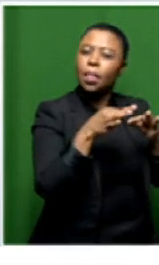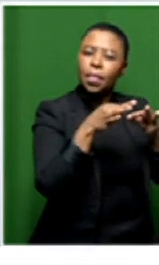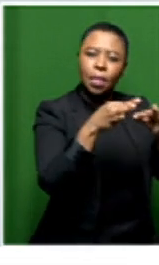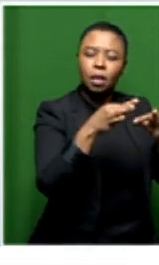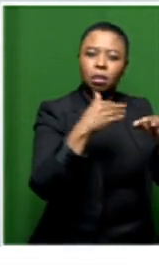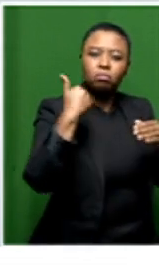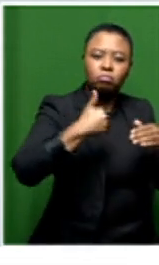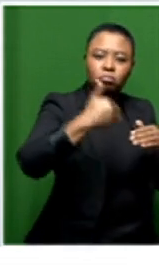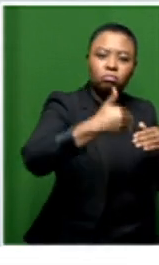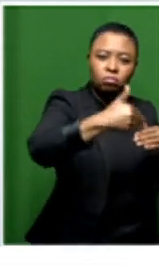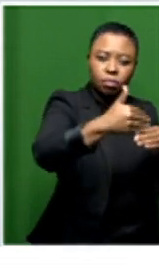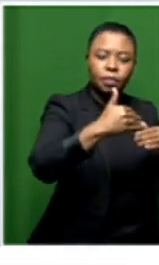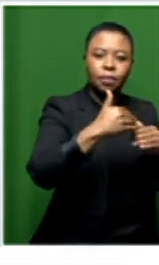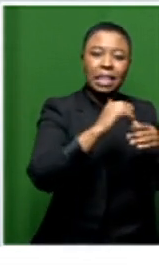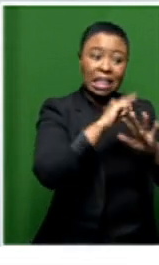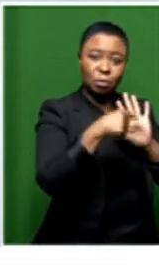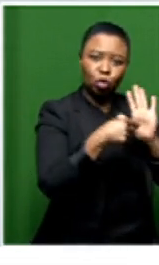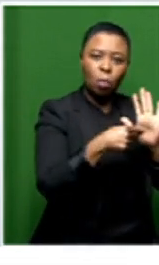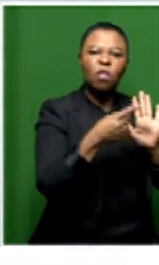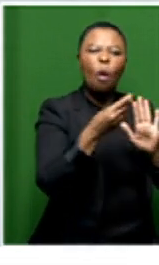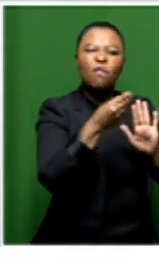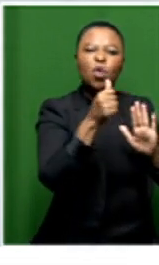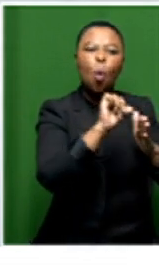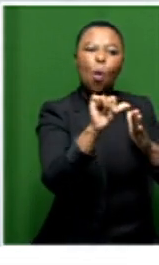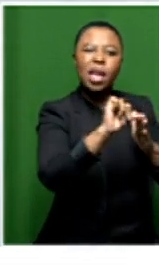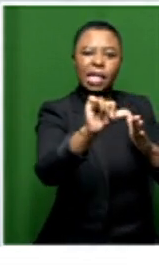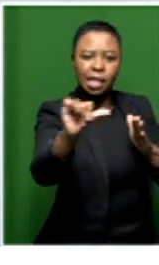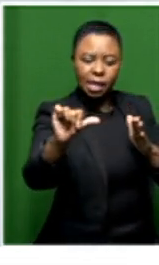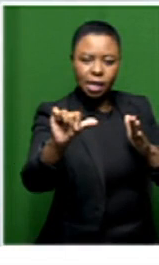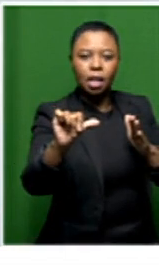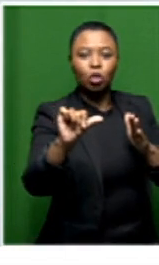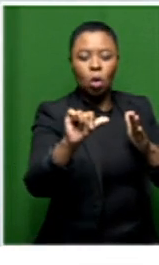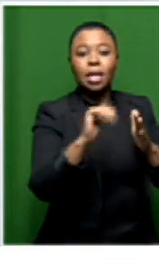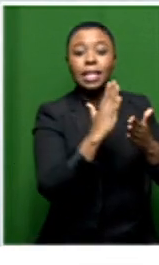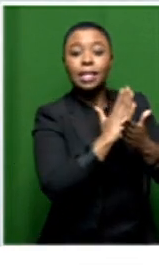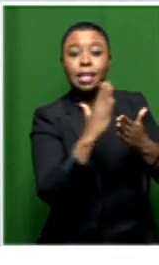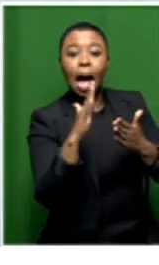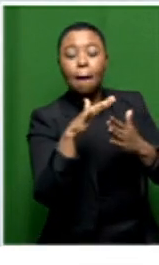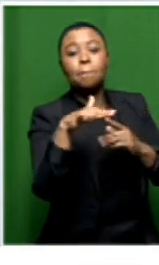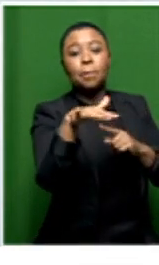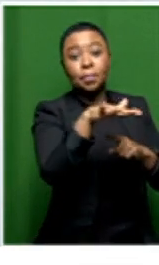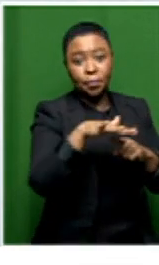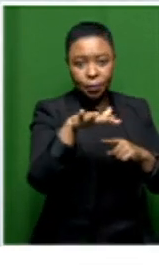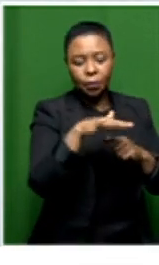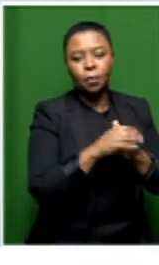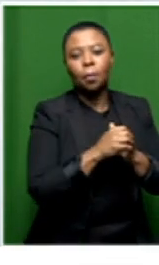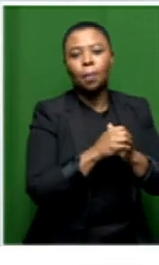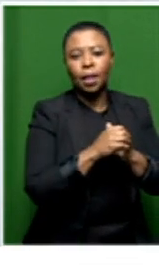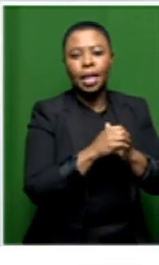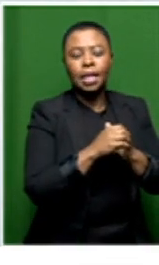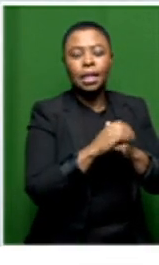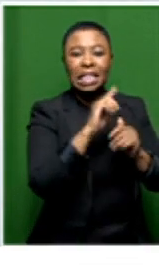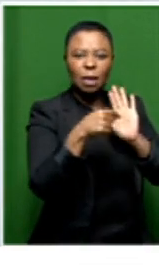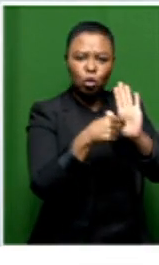weeks after they are not infectious anymore and in some instances this these symptoms just persist